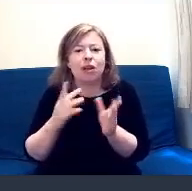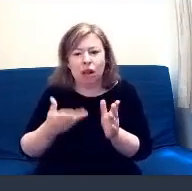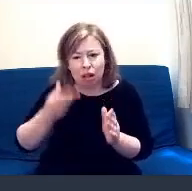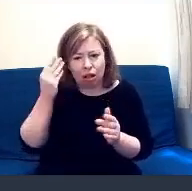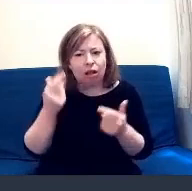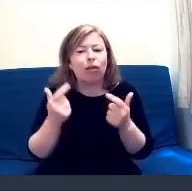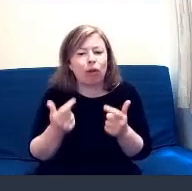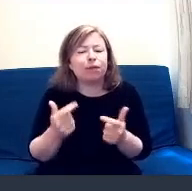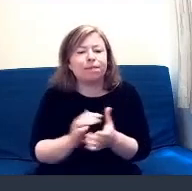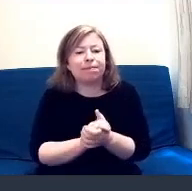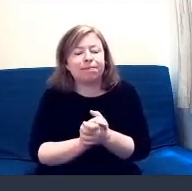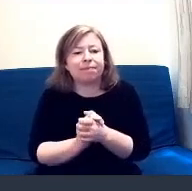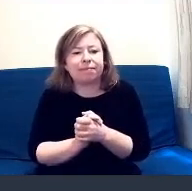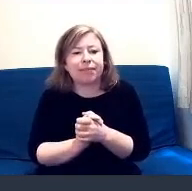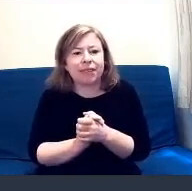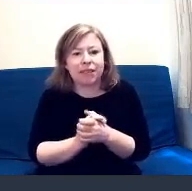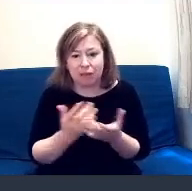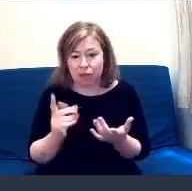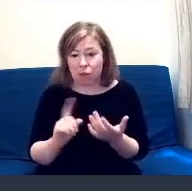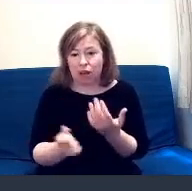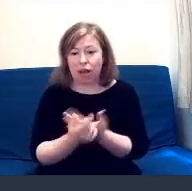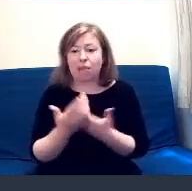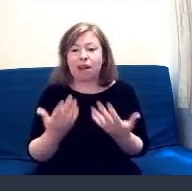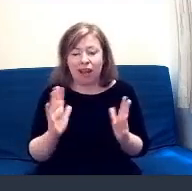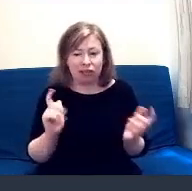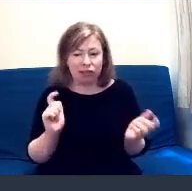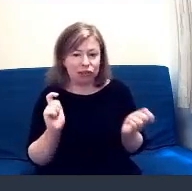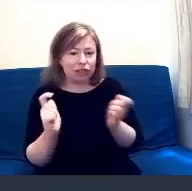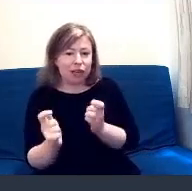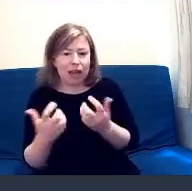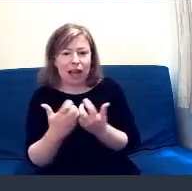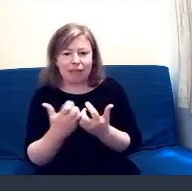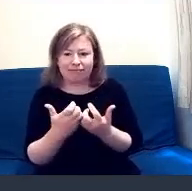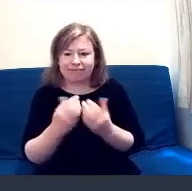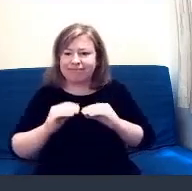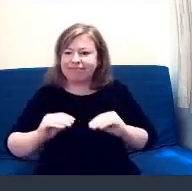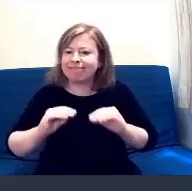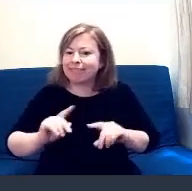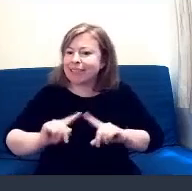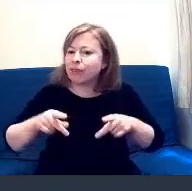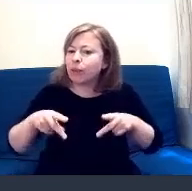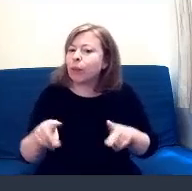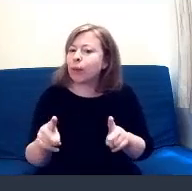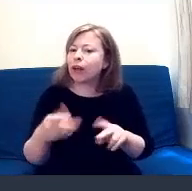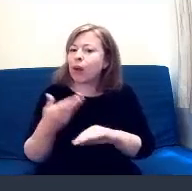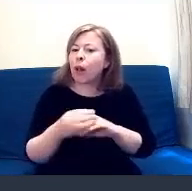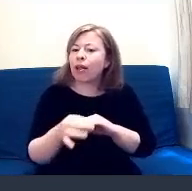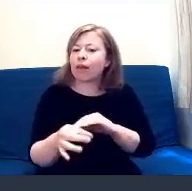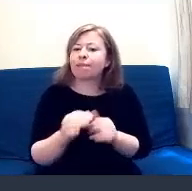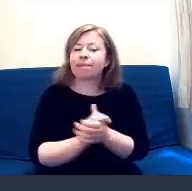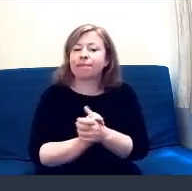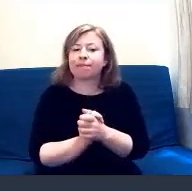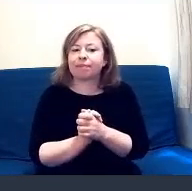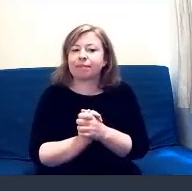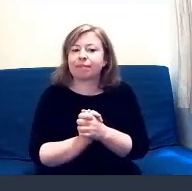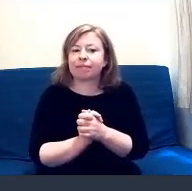obviously, with what's happening now, we're adapting to how to do it differently, quite differently online. I